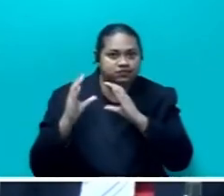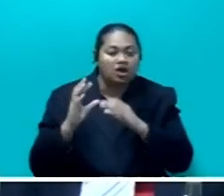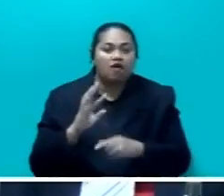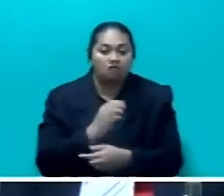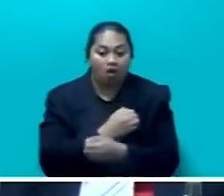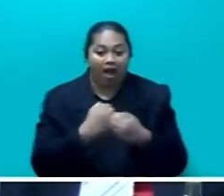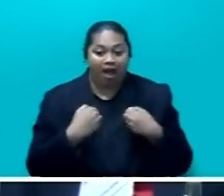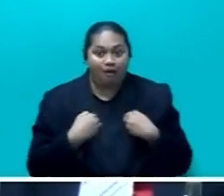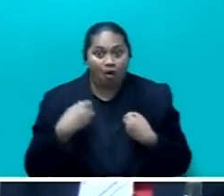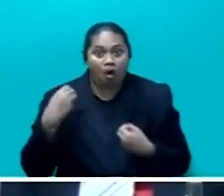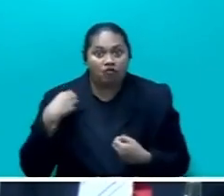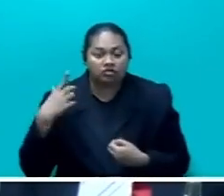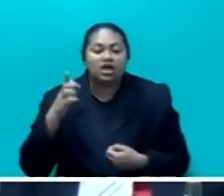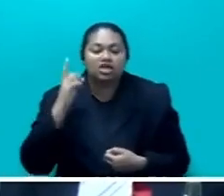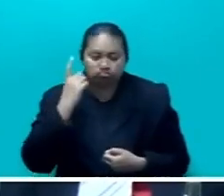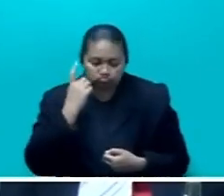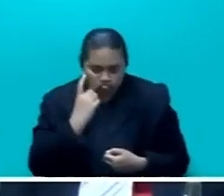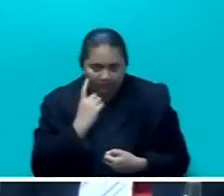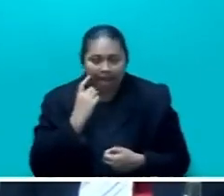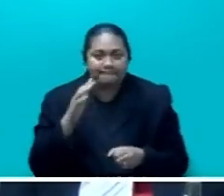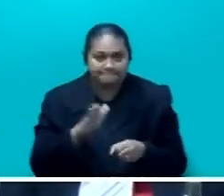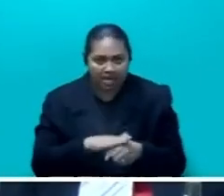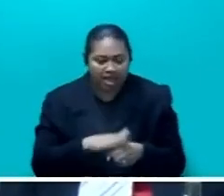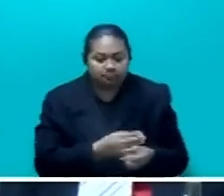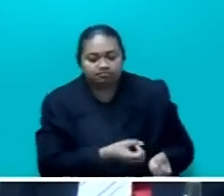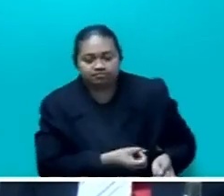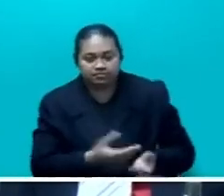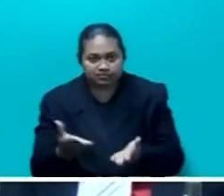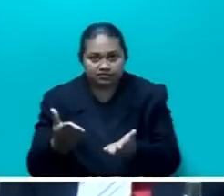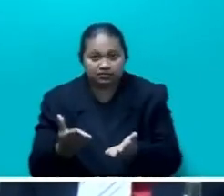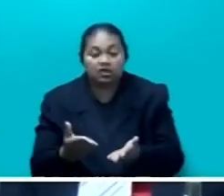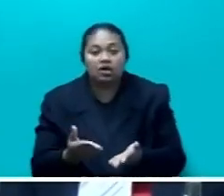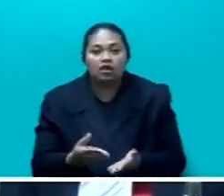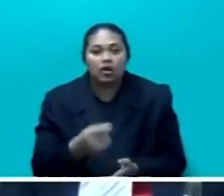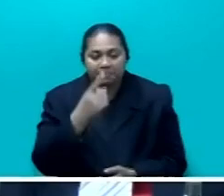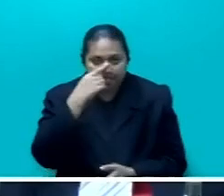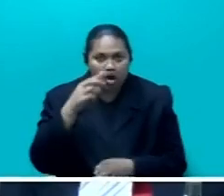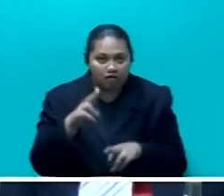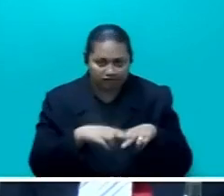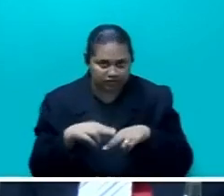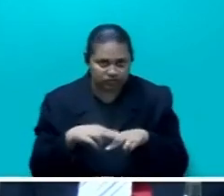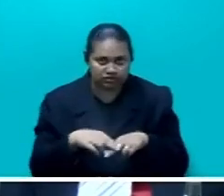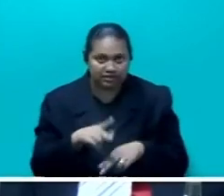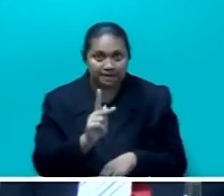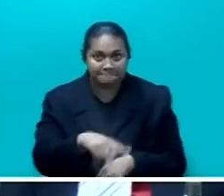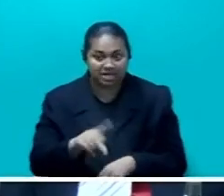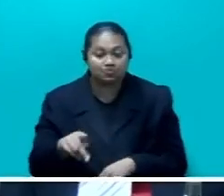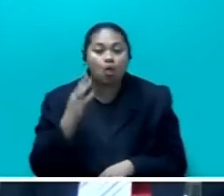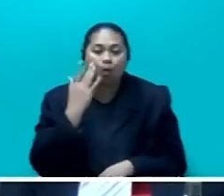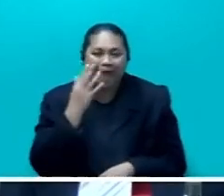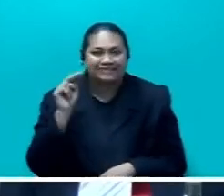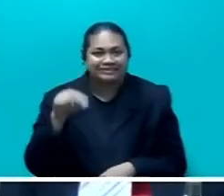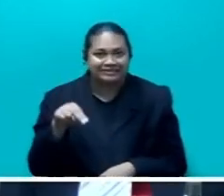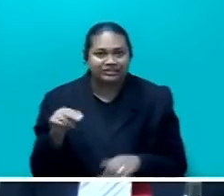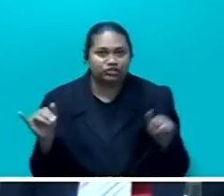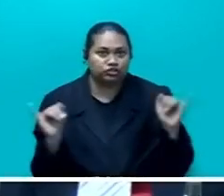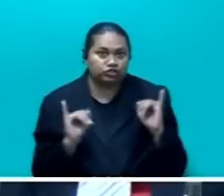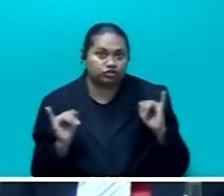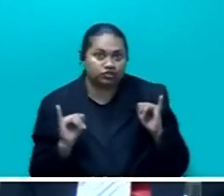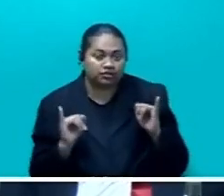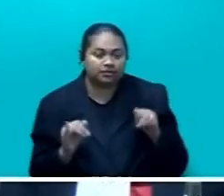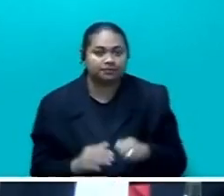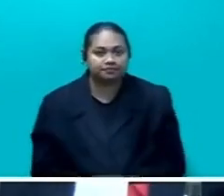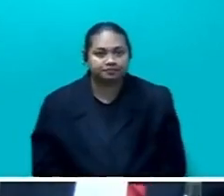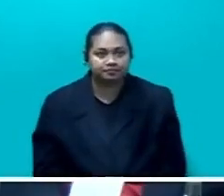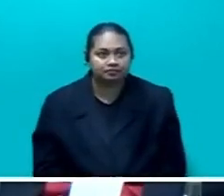be able, you know, to produce for the people of Fiji these passports when they need them. Obviously, the